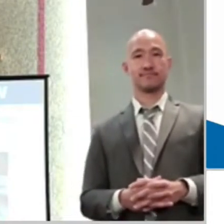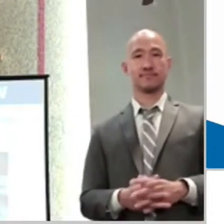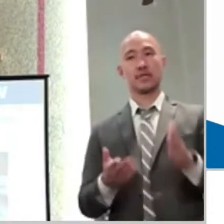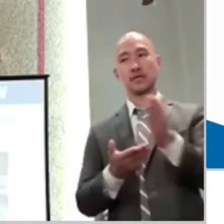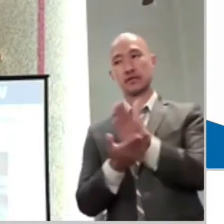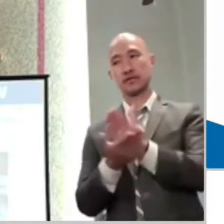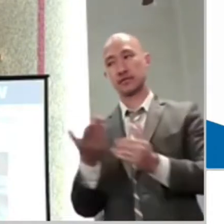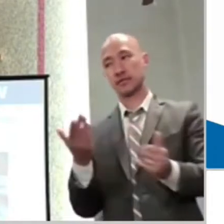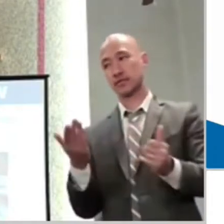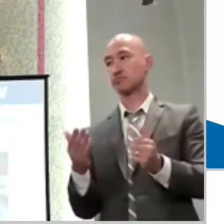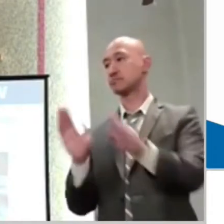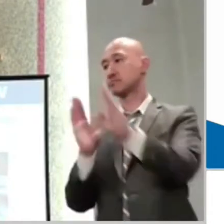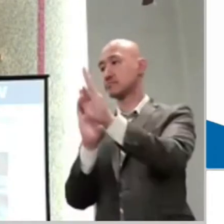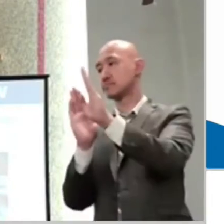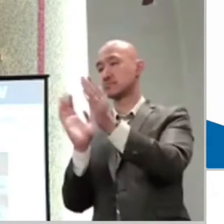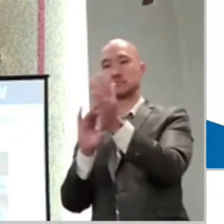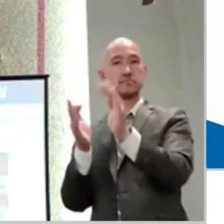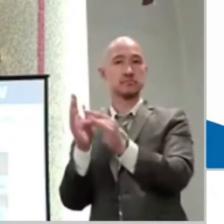fasting.